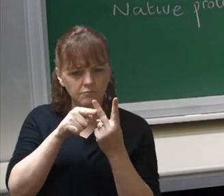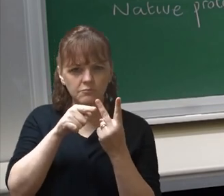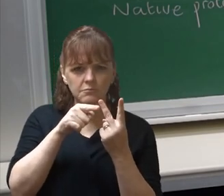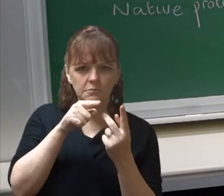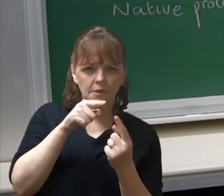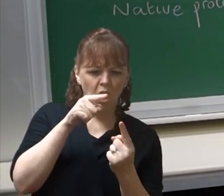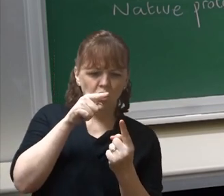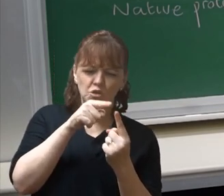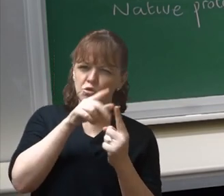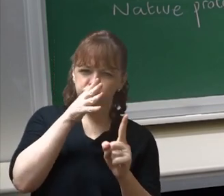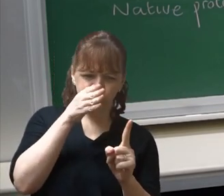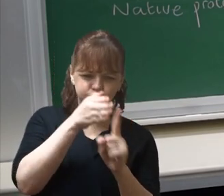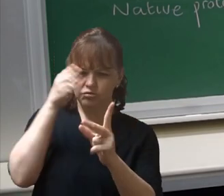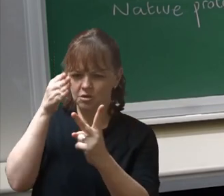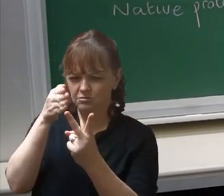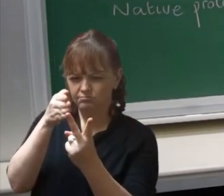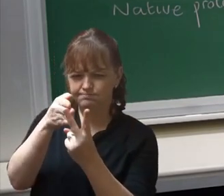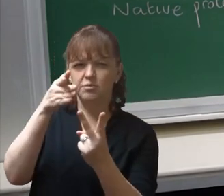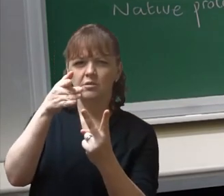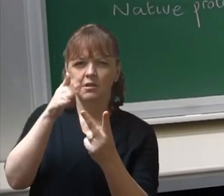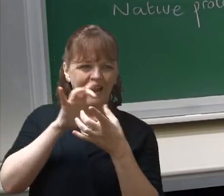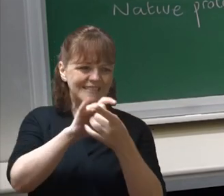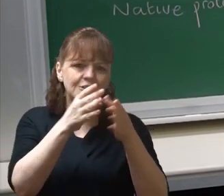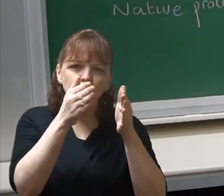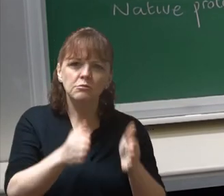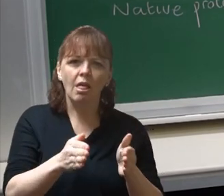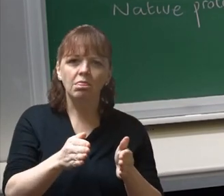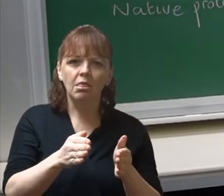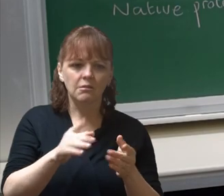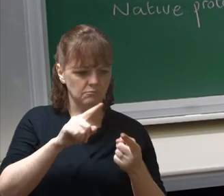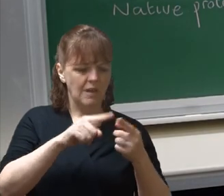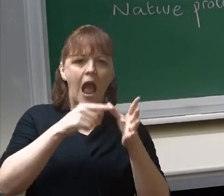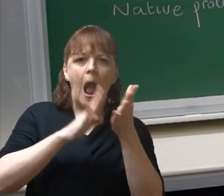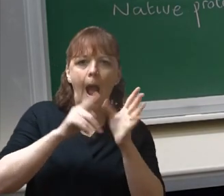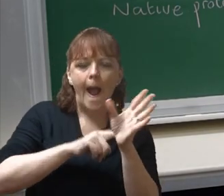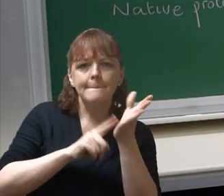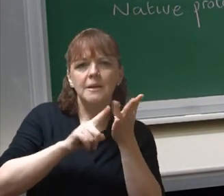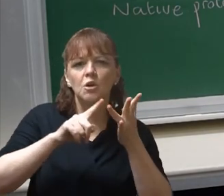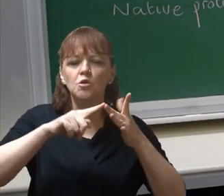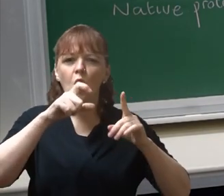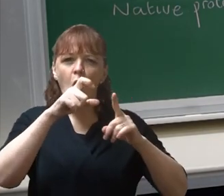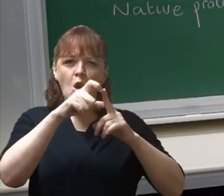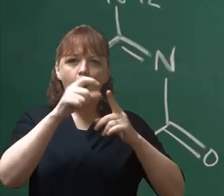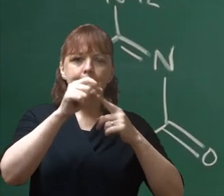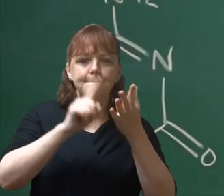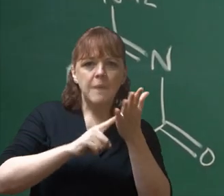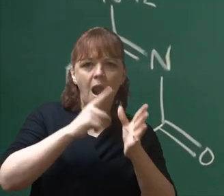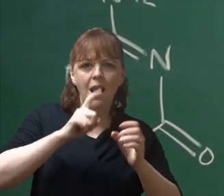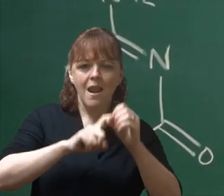pathological Hallmarks of death Those amyloid plaques And tangles of fibres